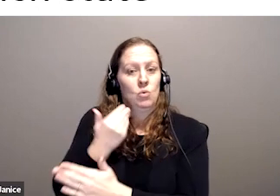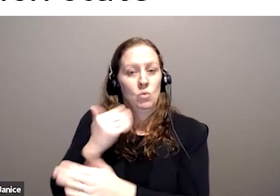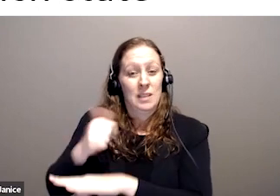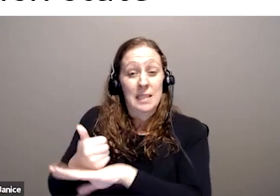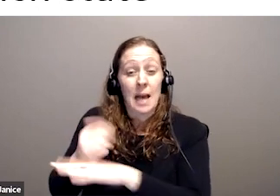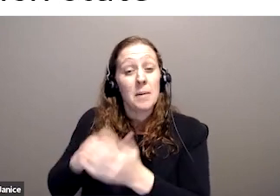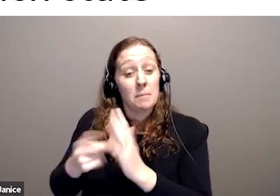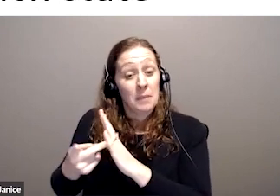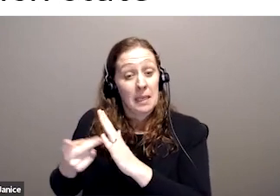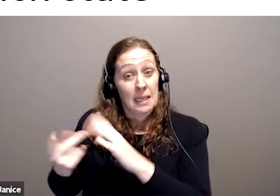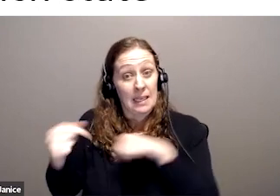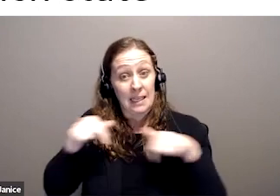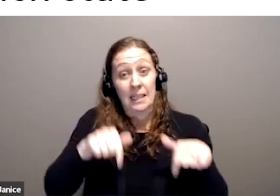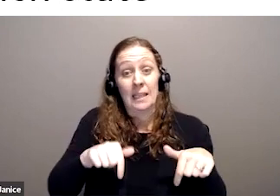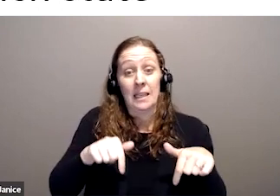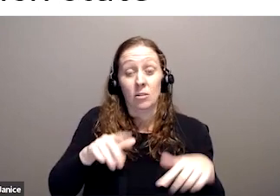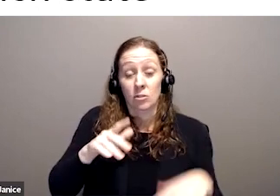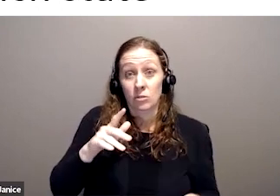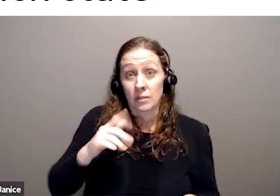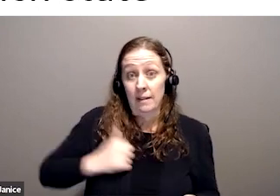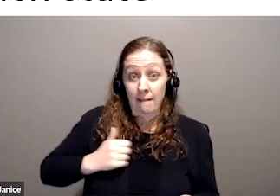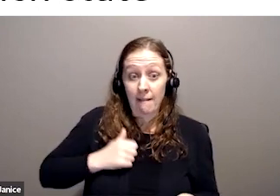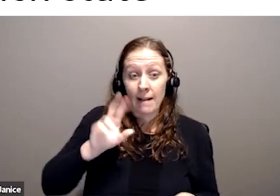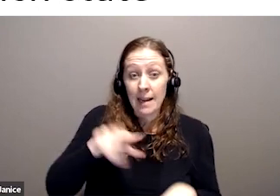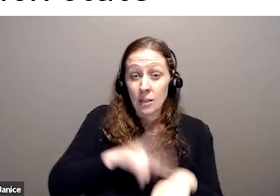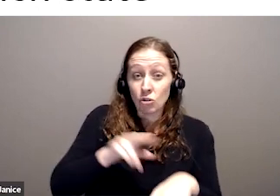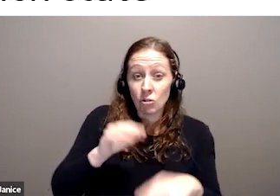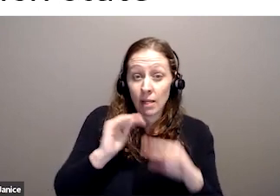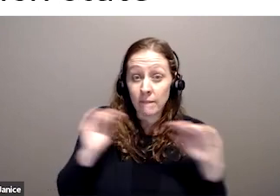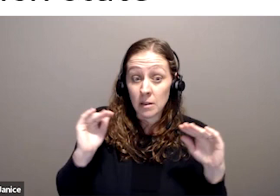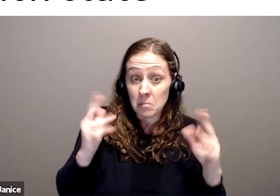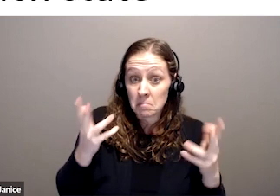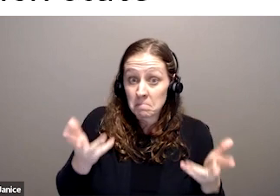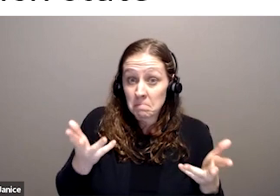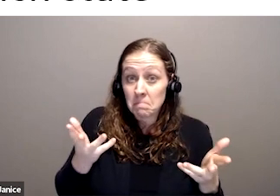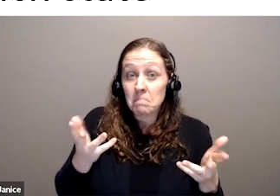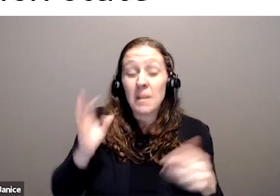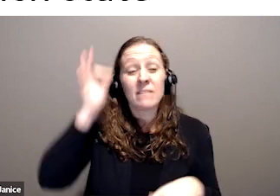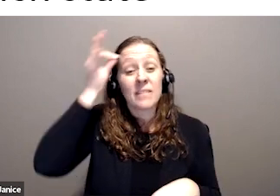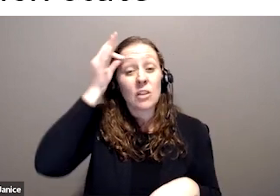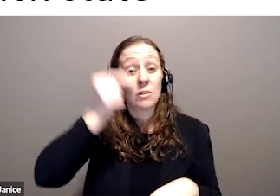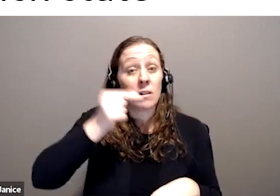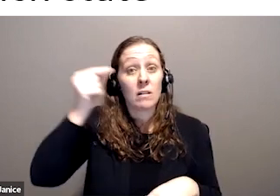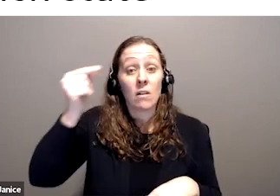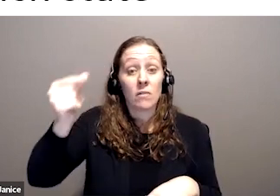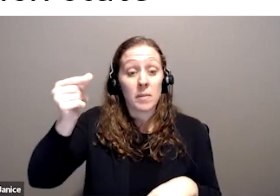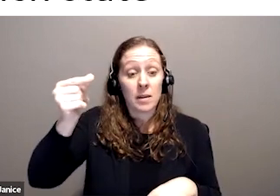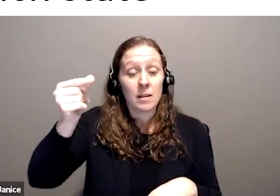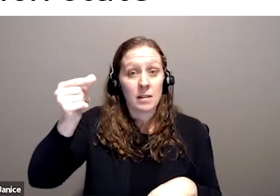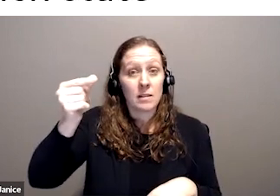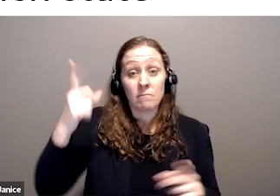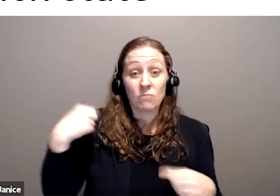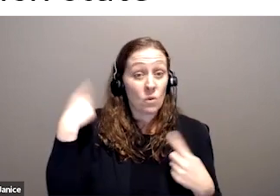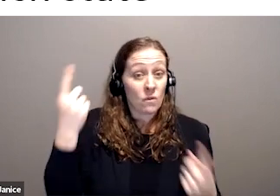question exists at the national level in Canada, where the federal government hasn't thus